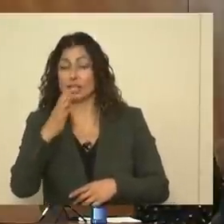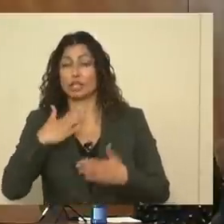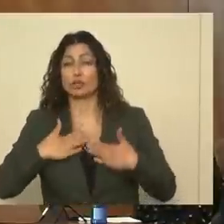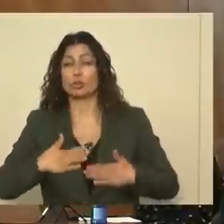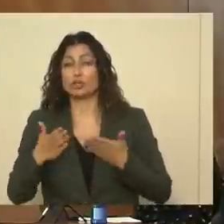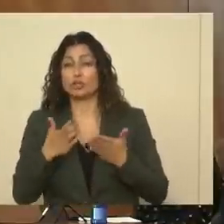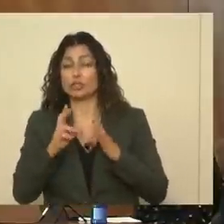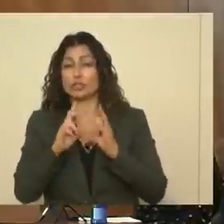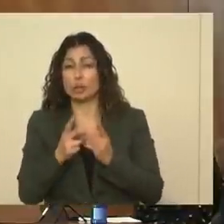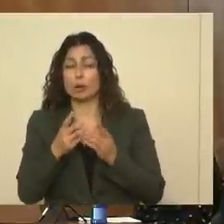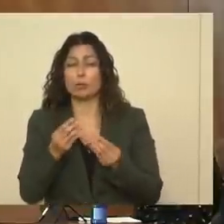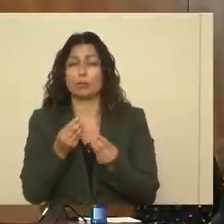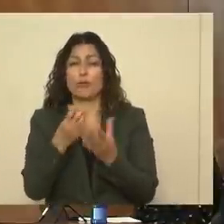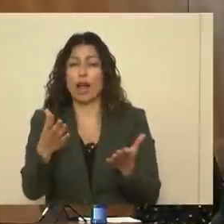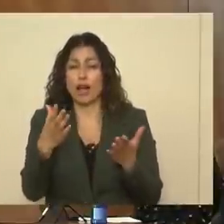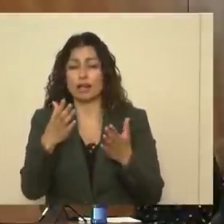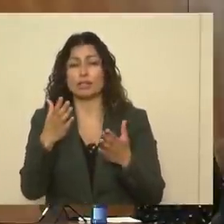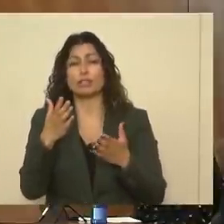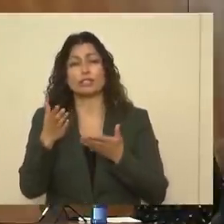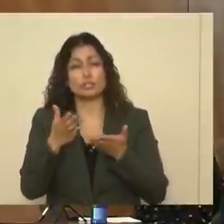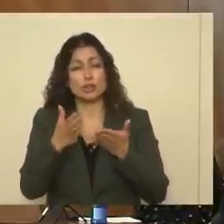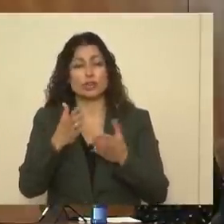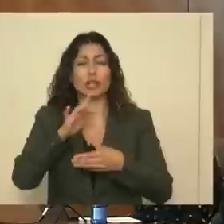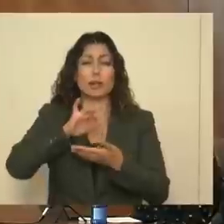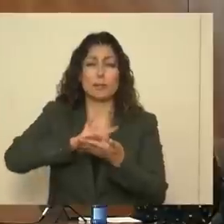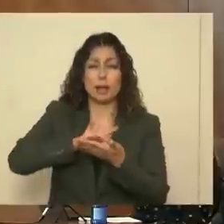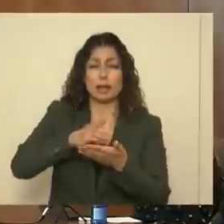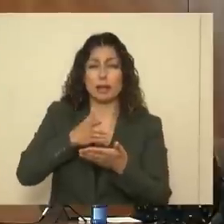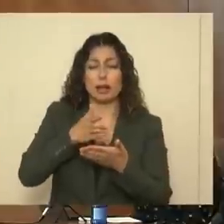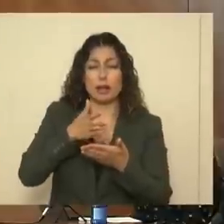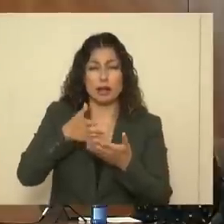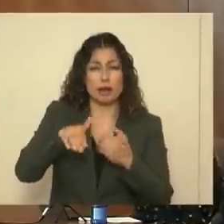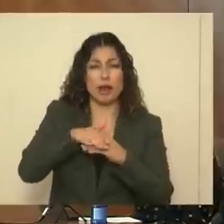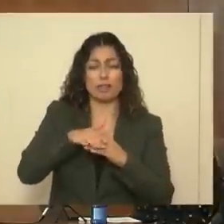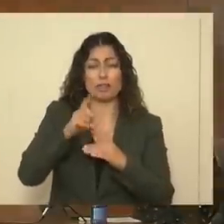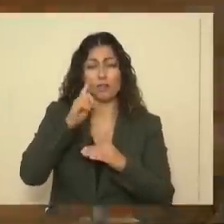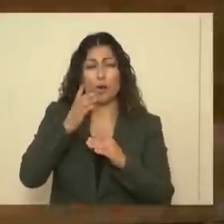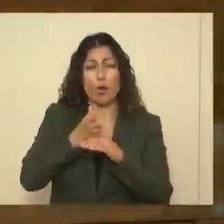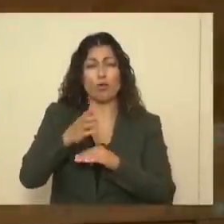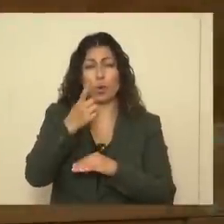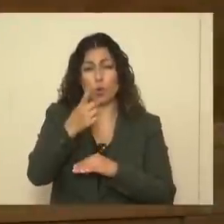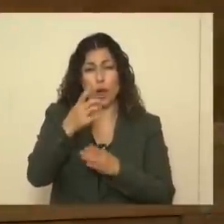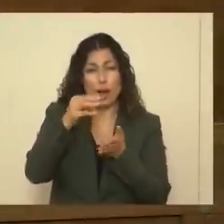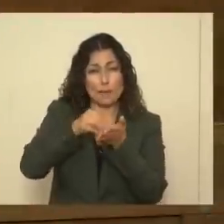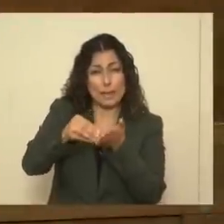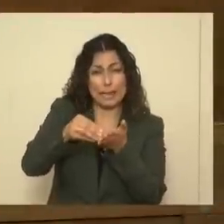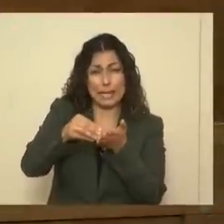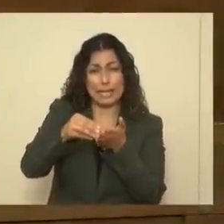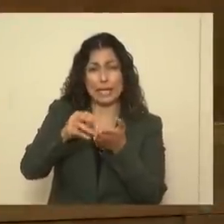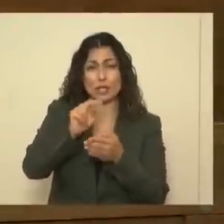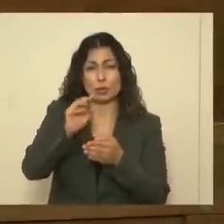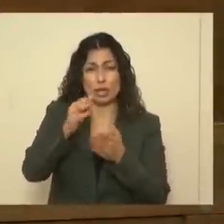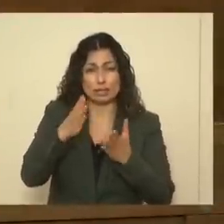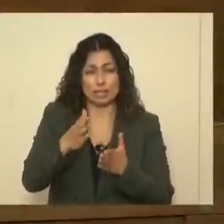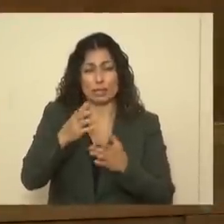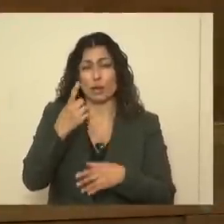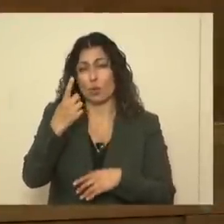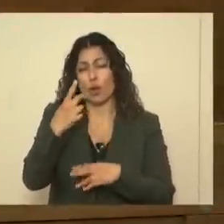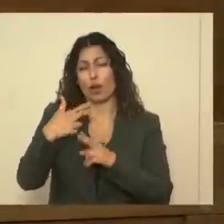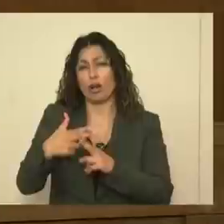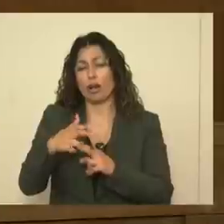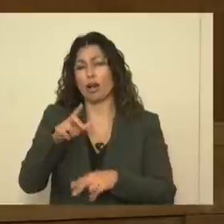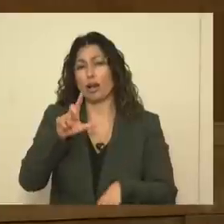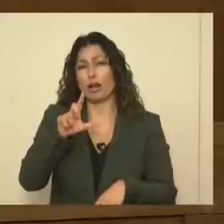services, medical coverage to over 1 million New Mexicans that we touch each year. One of those programs is called